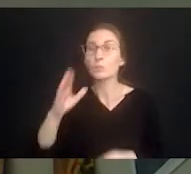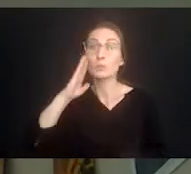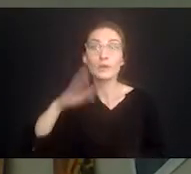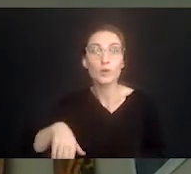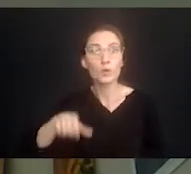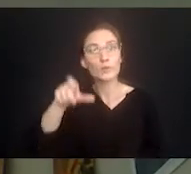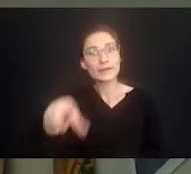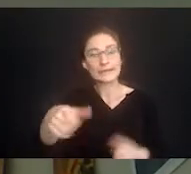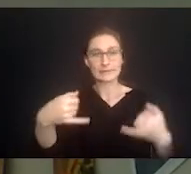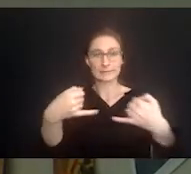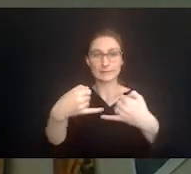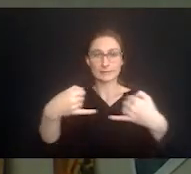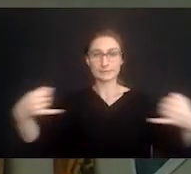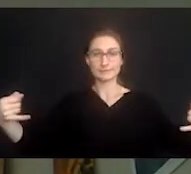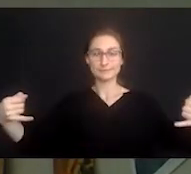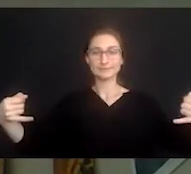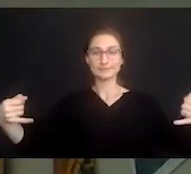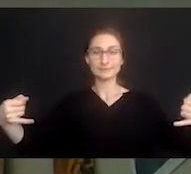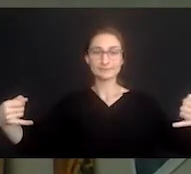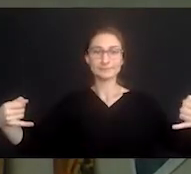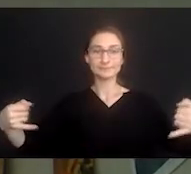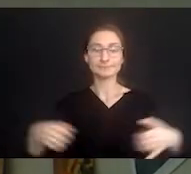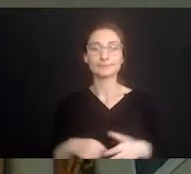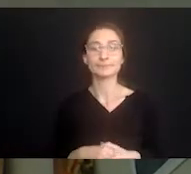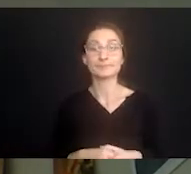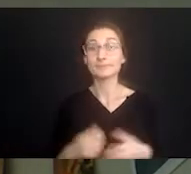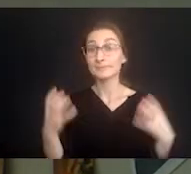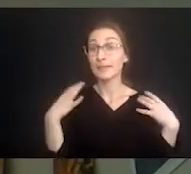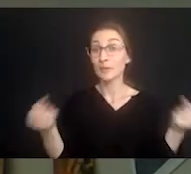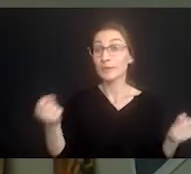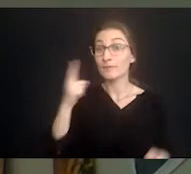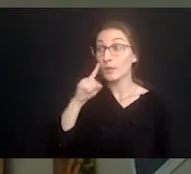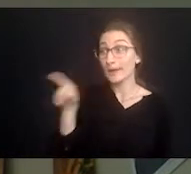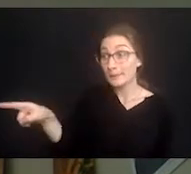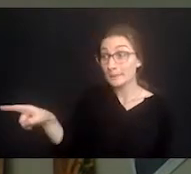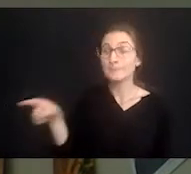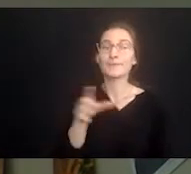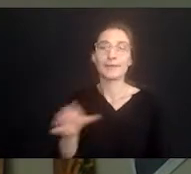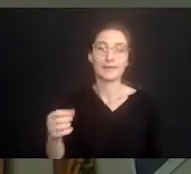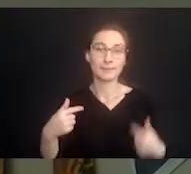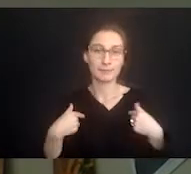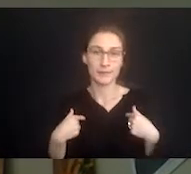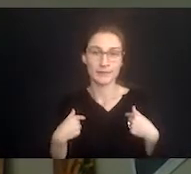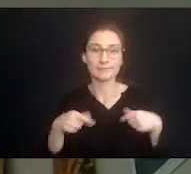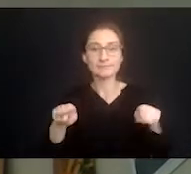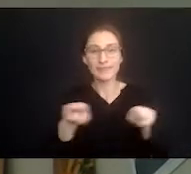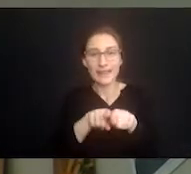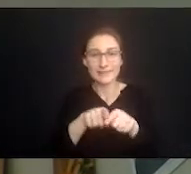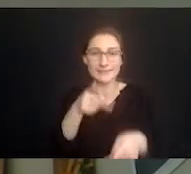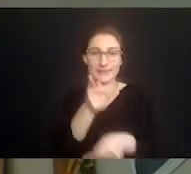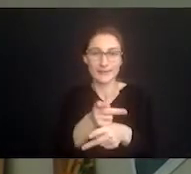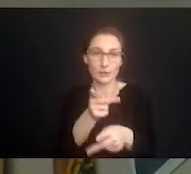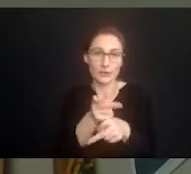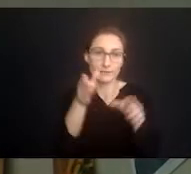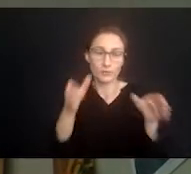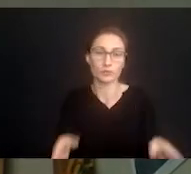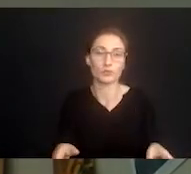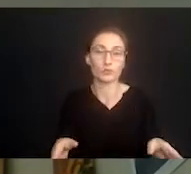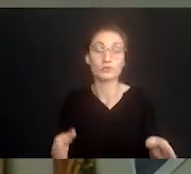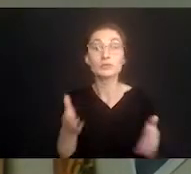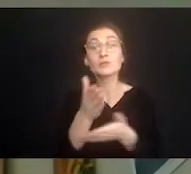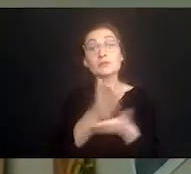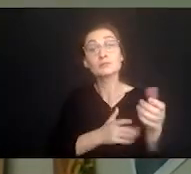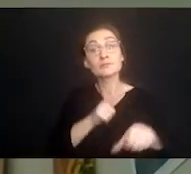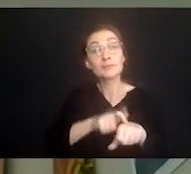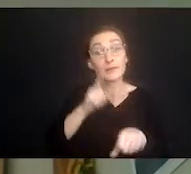we need some of that margin and that margin is both healthy for him but it's healthy for me as a caregiver to be able to have